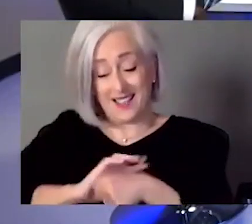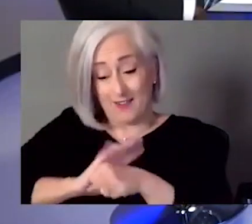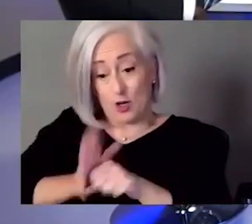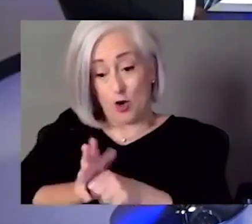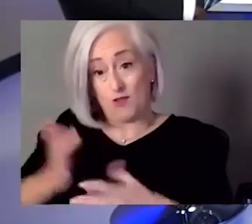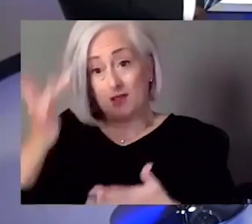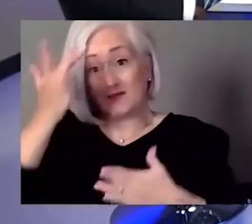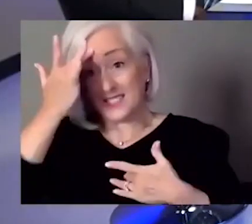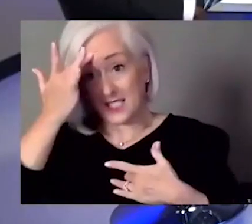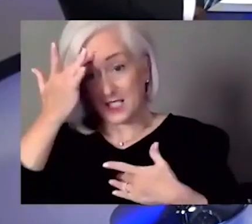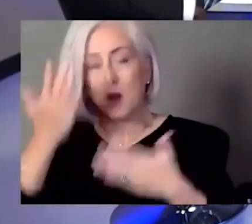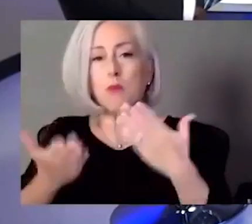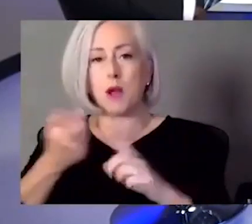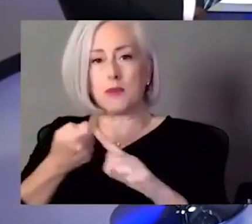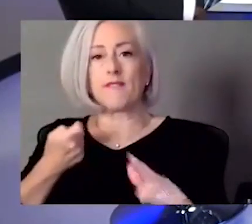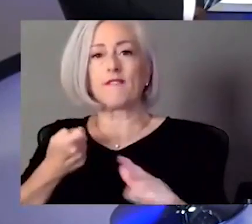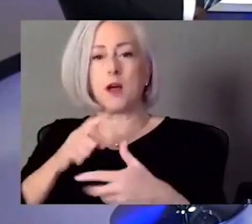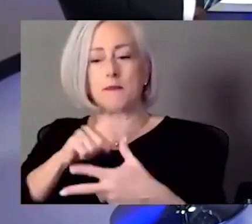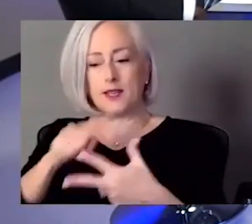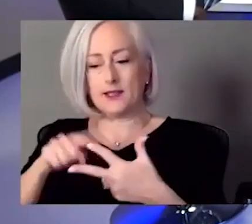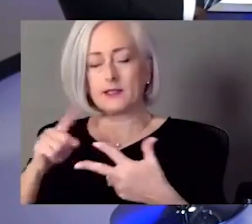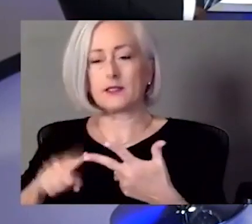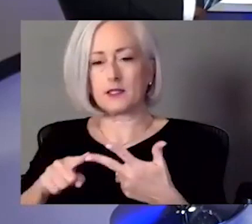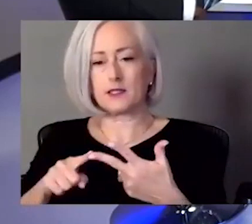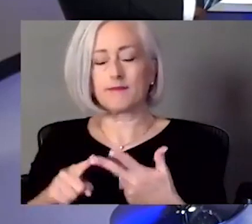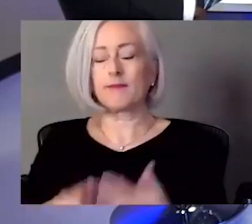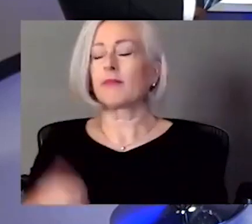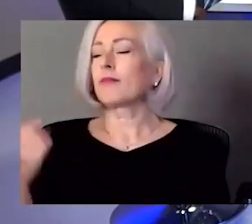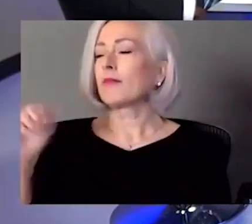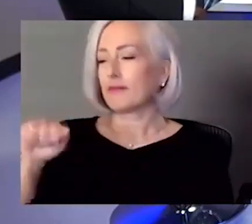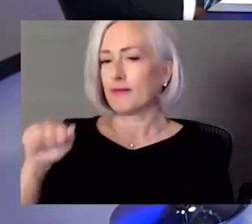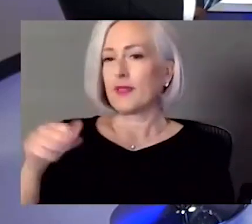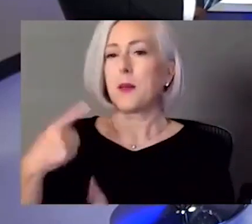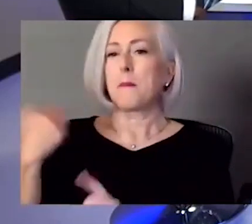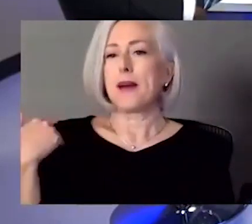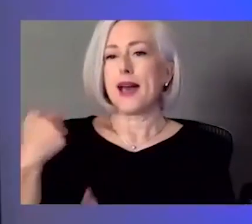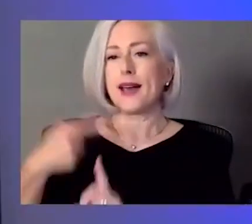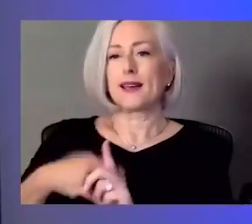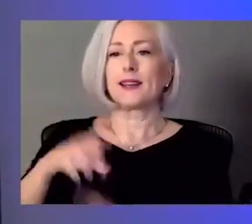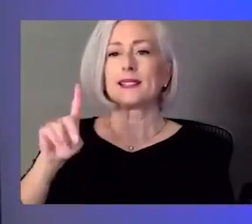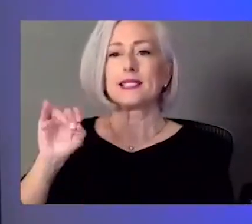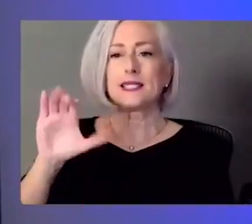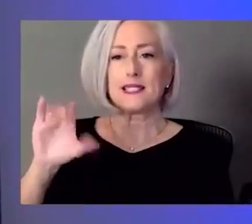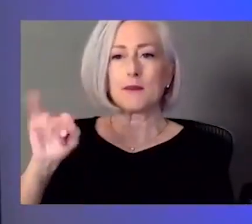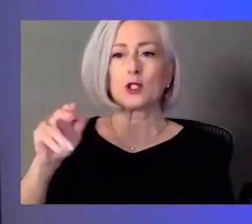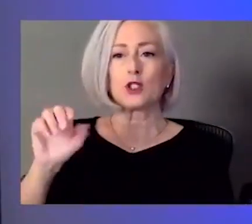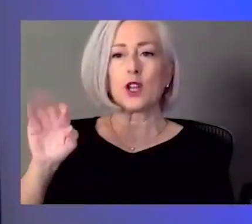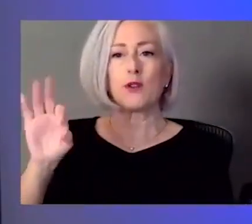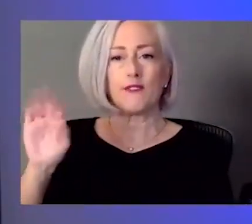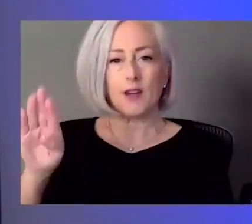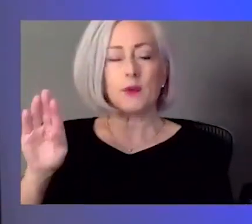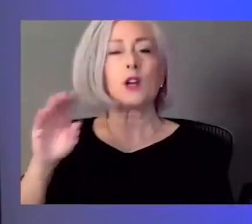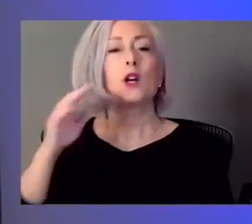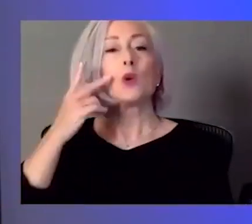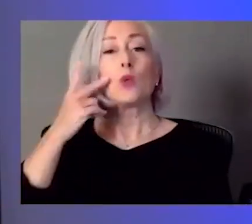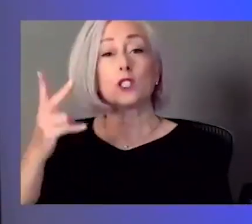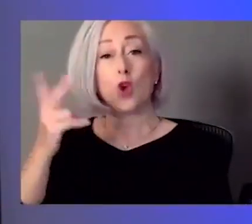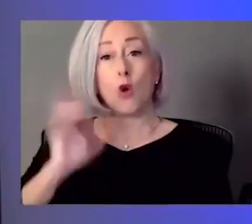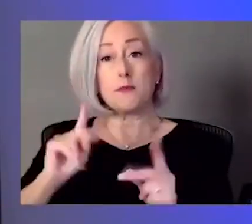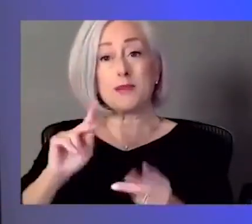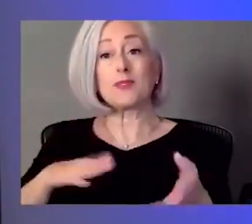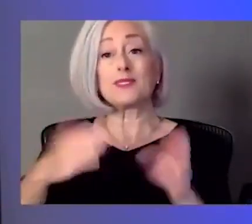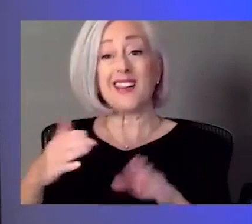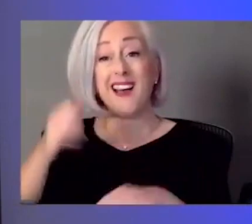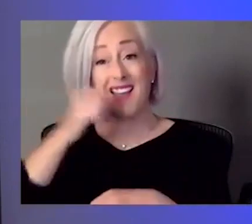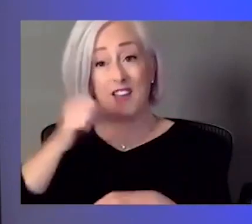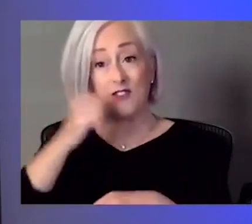back in November, December, and even early in January, we were seeing, um, deaths every day, one, two, sometimes three deaths, um, every